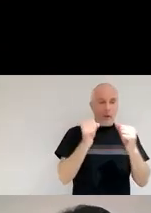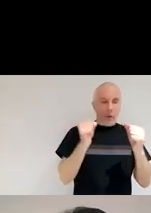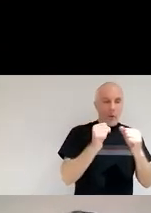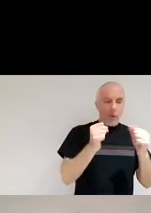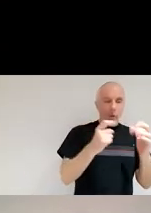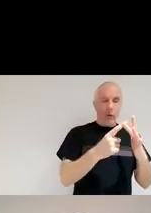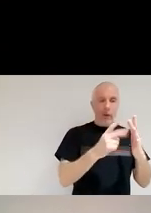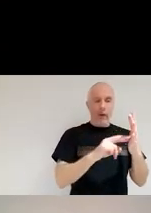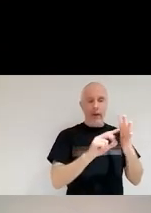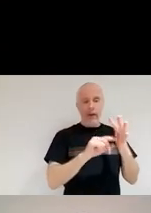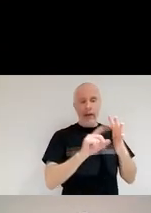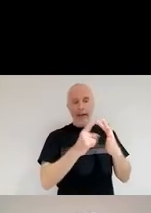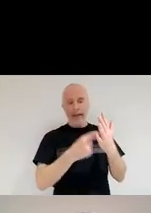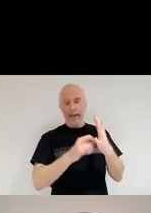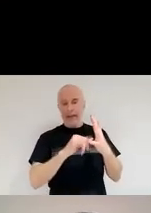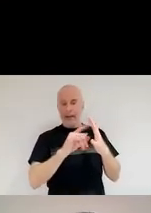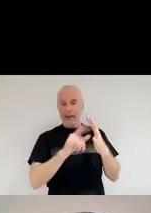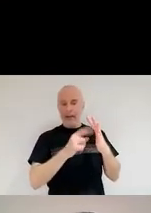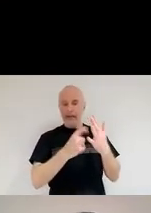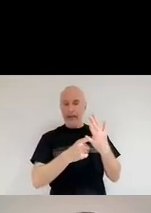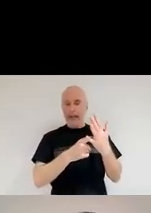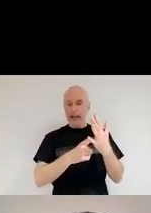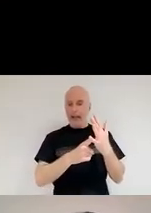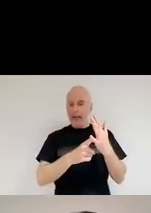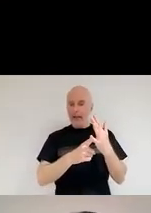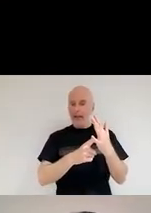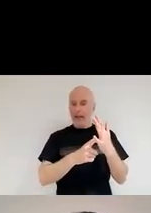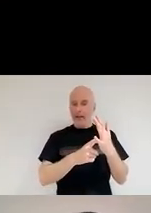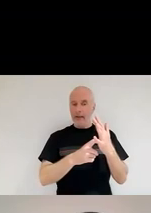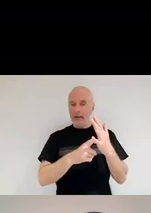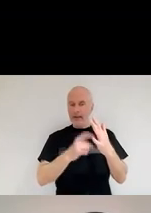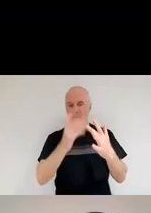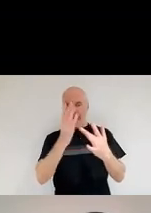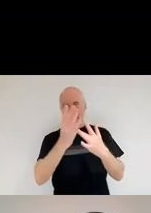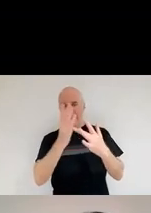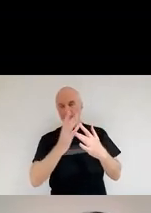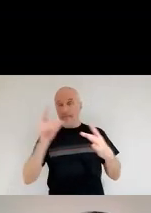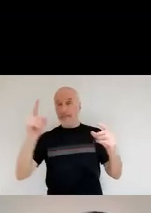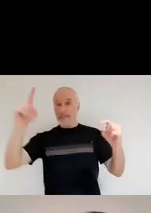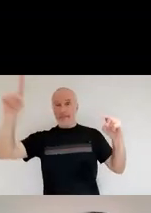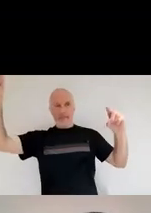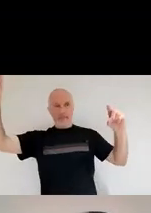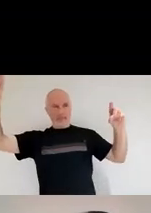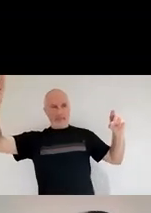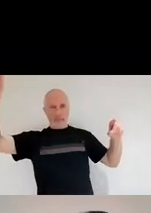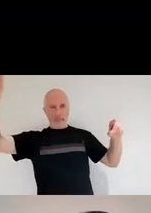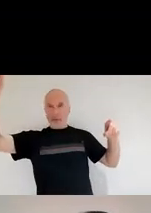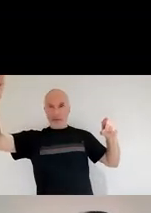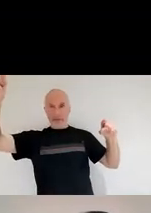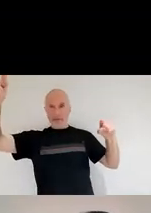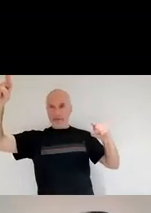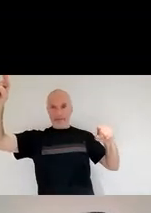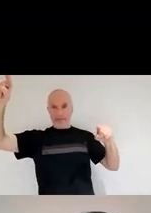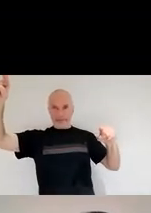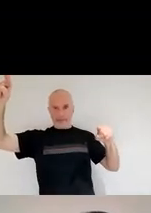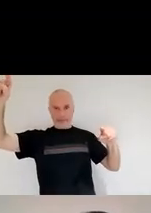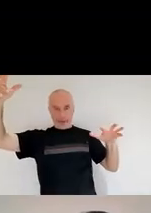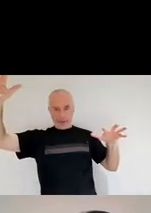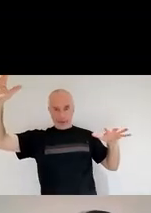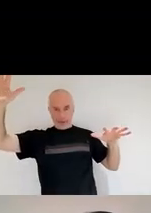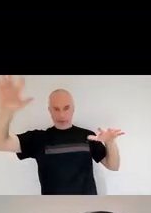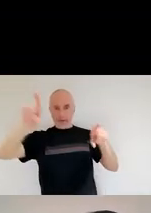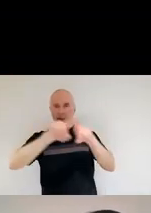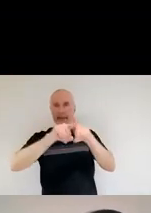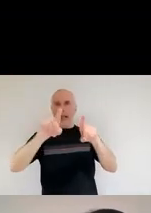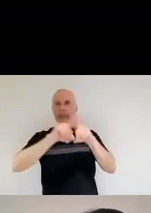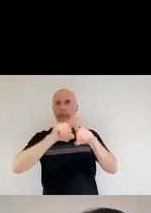shock that travels in the opposite direction. It's more or less as if you imagine that you were like with a snow plow